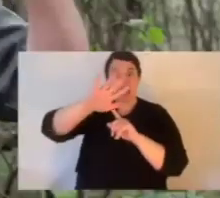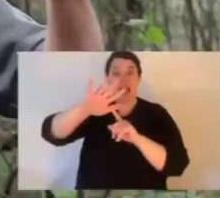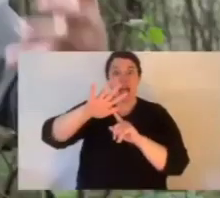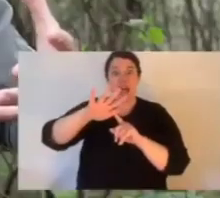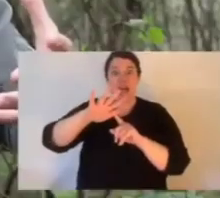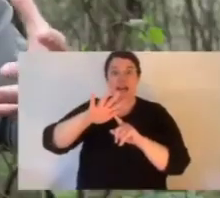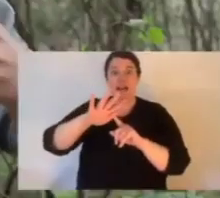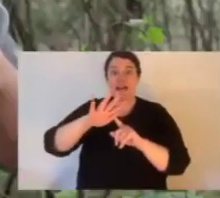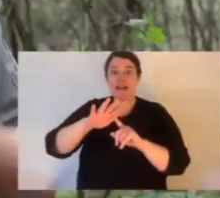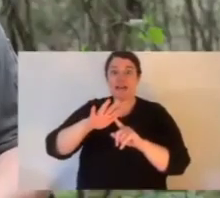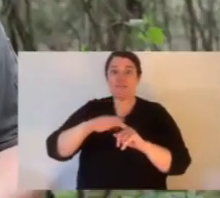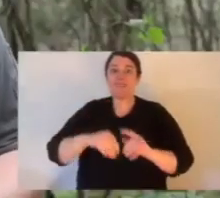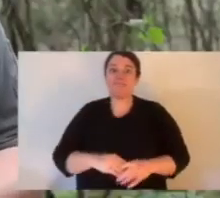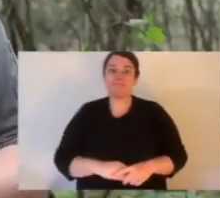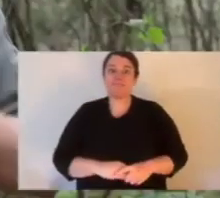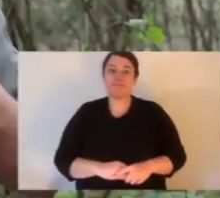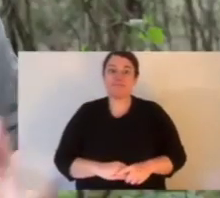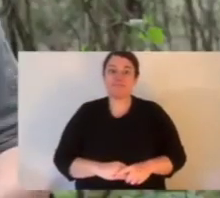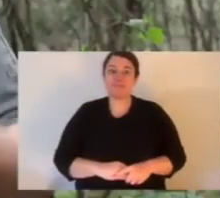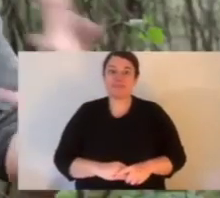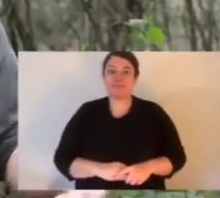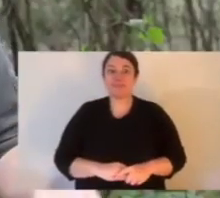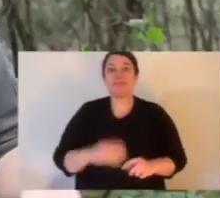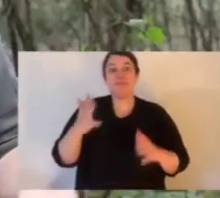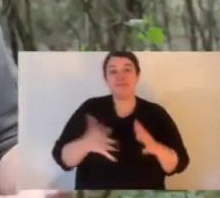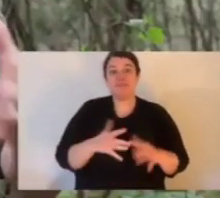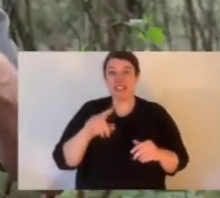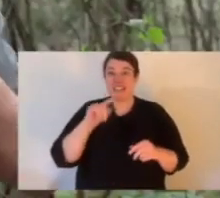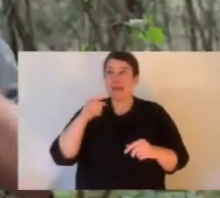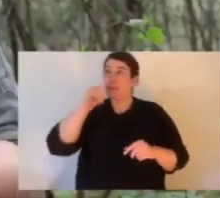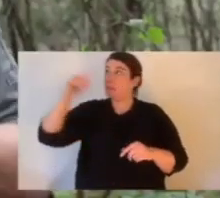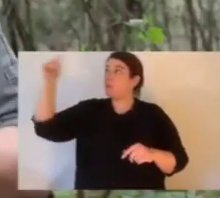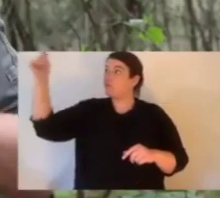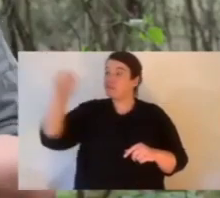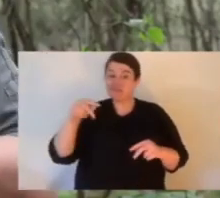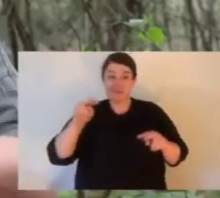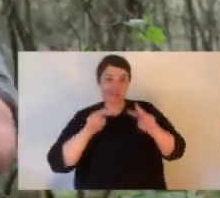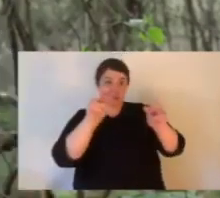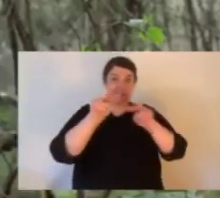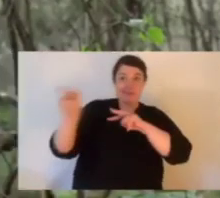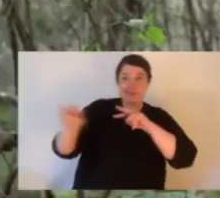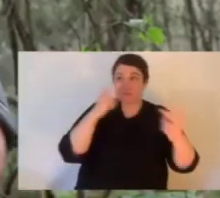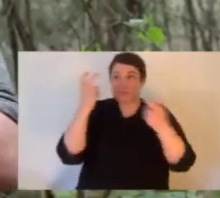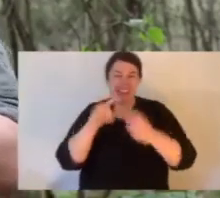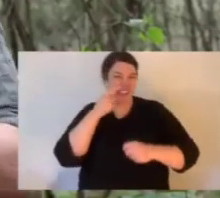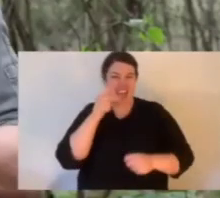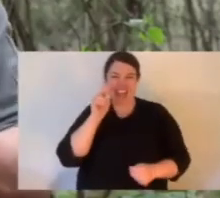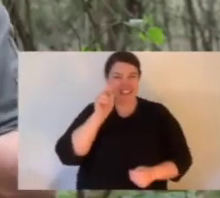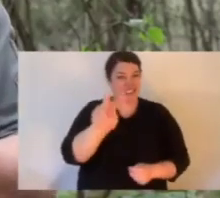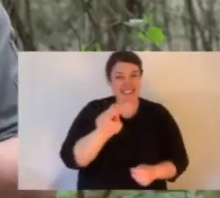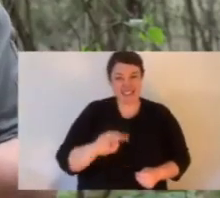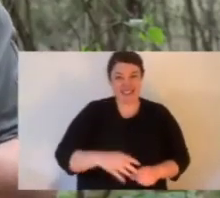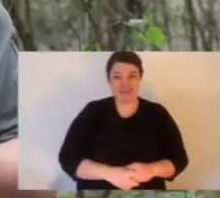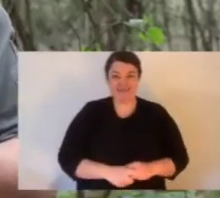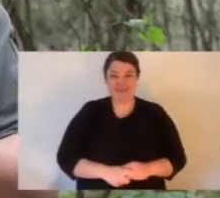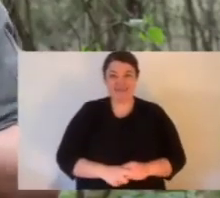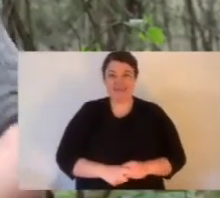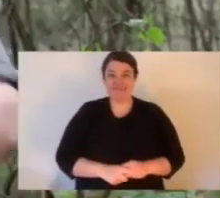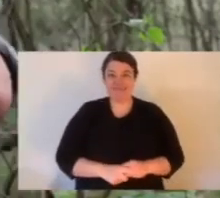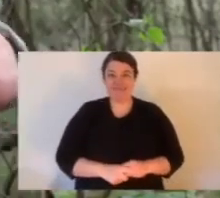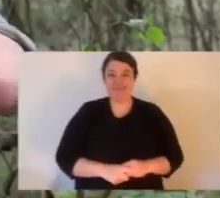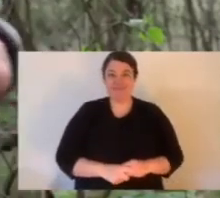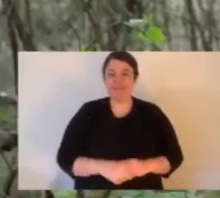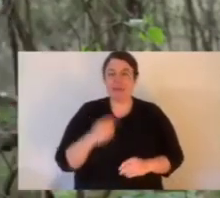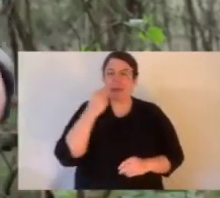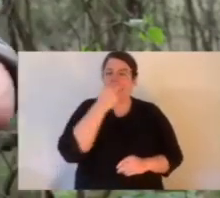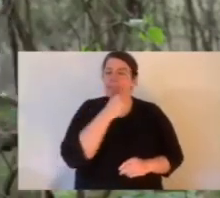body, black stripes and all of that is called disruptive camouflage. Now it blends them into their environment but with that different coloration